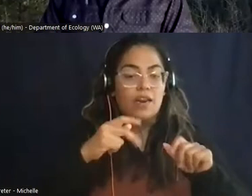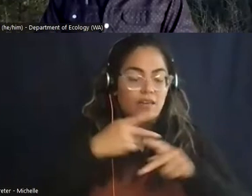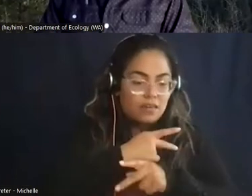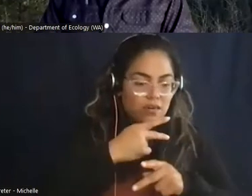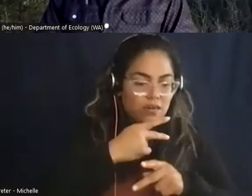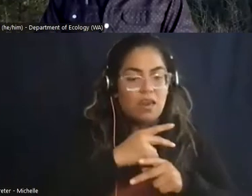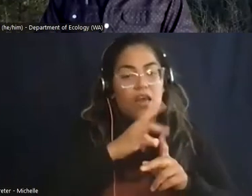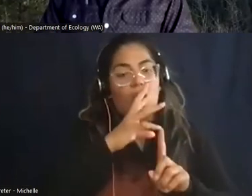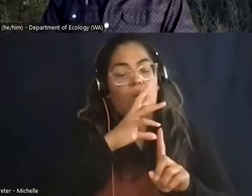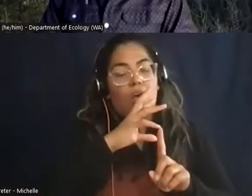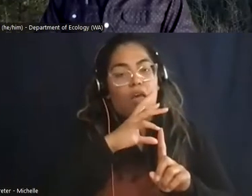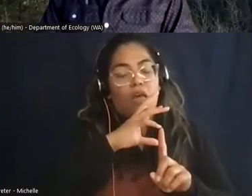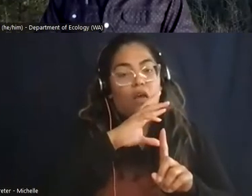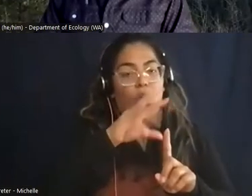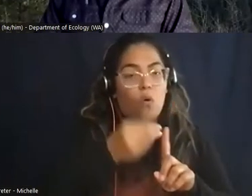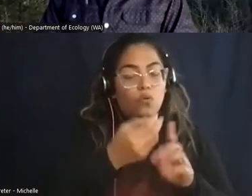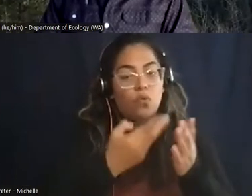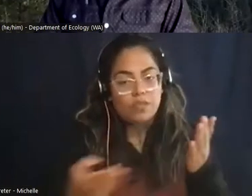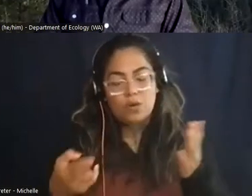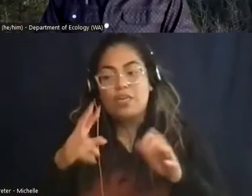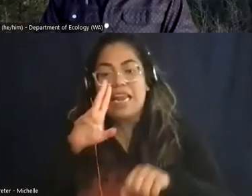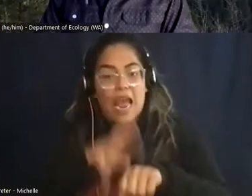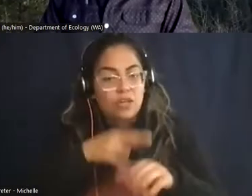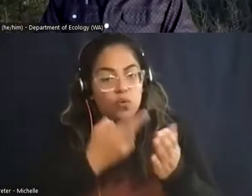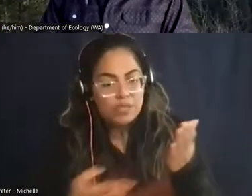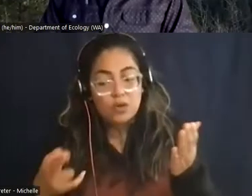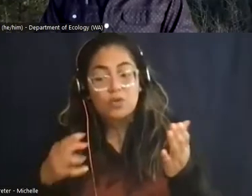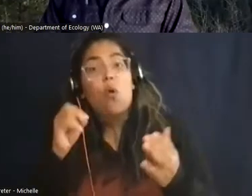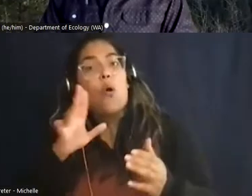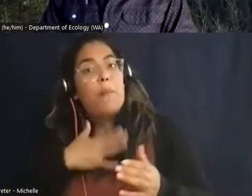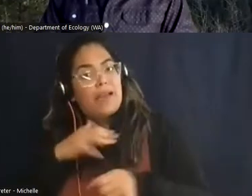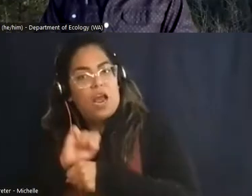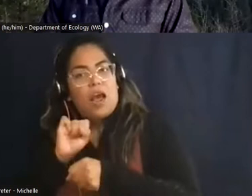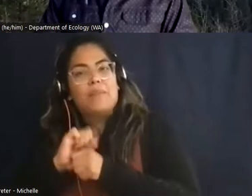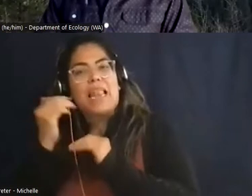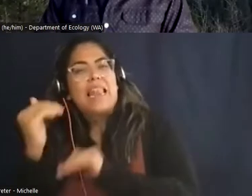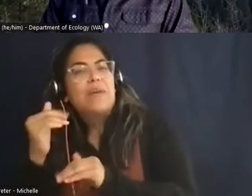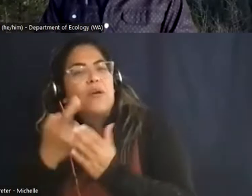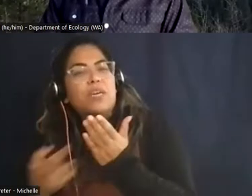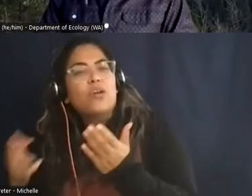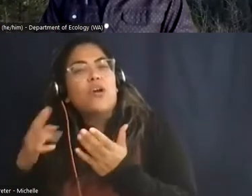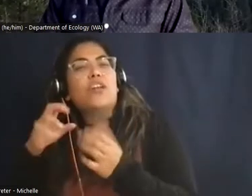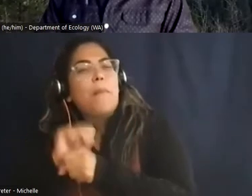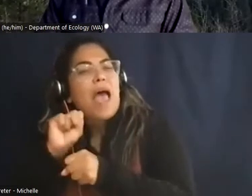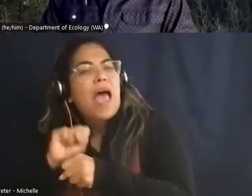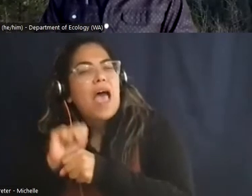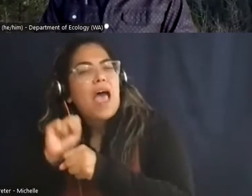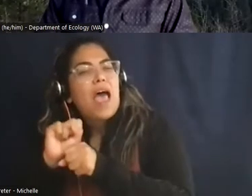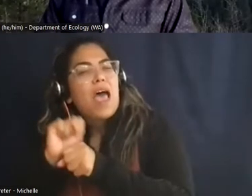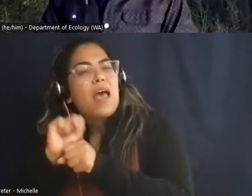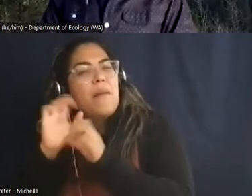for what I do, it's limited resources like manpower and